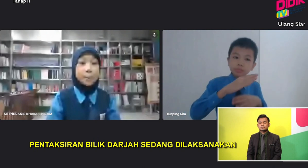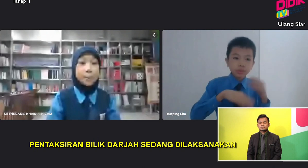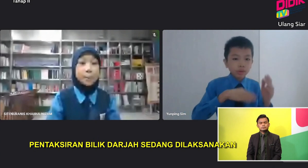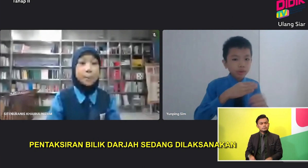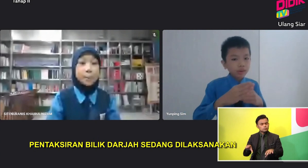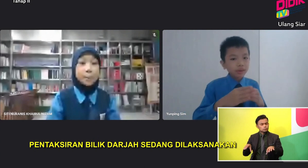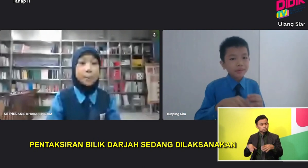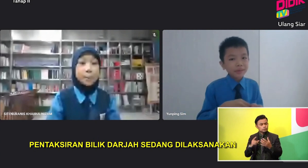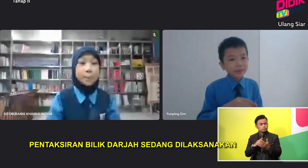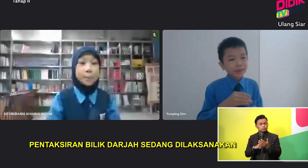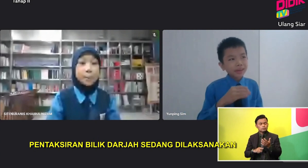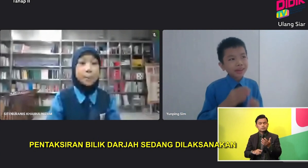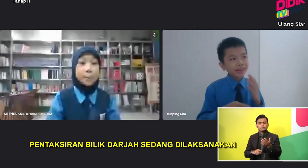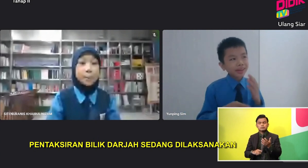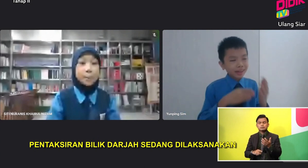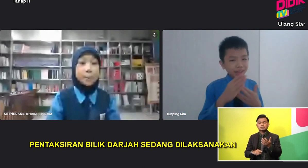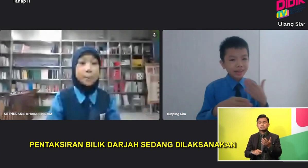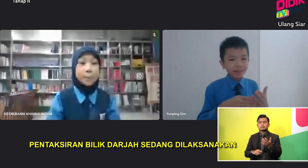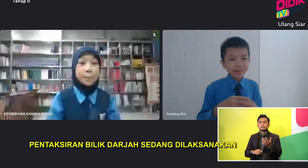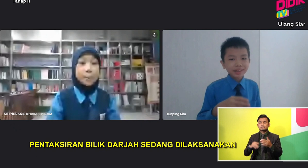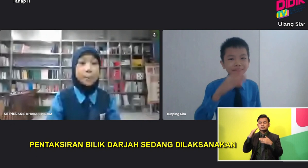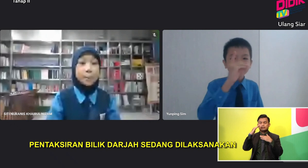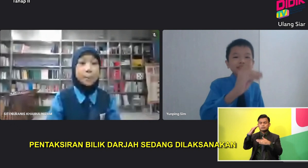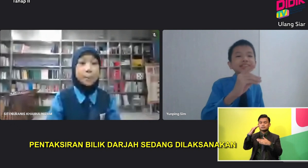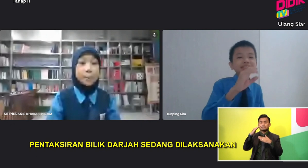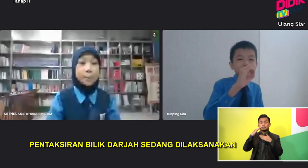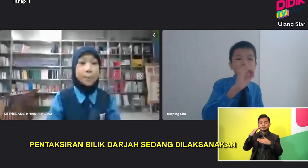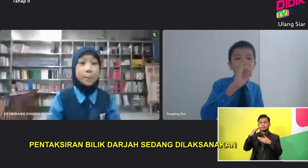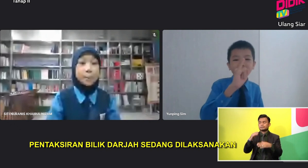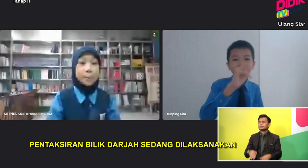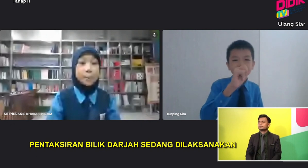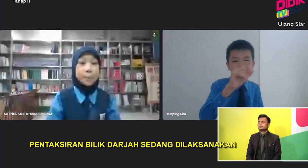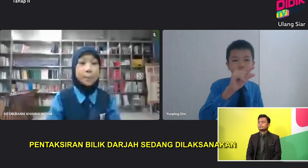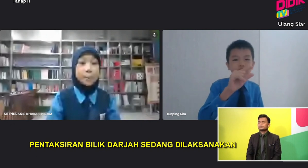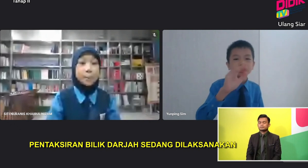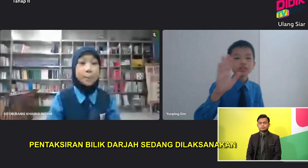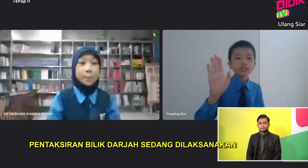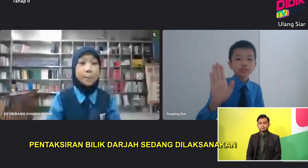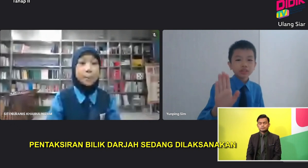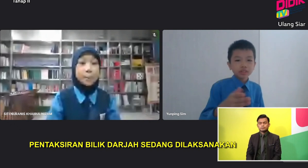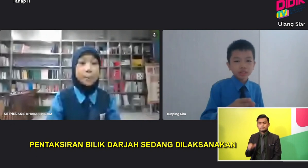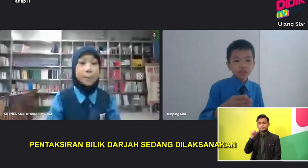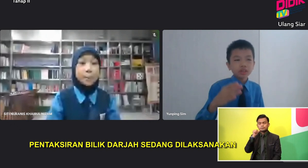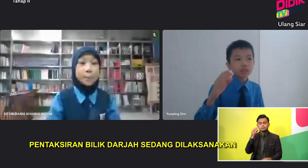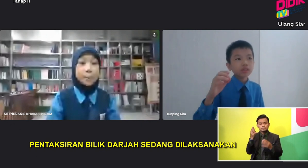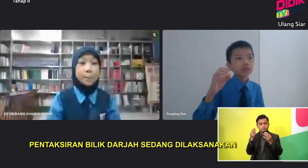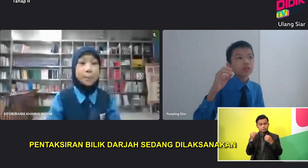Karate Karate Okay Anif you want to try